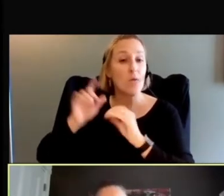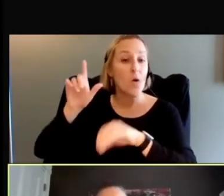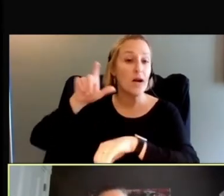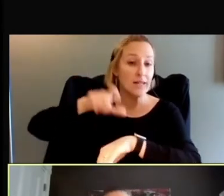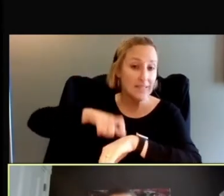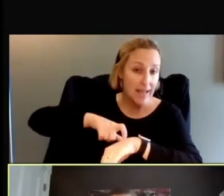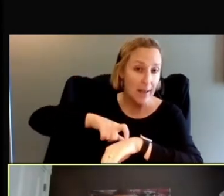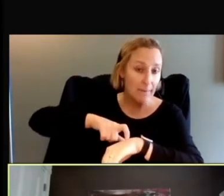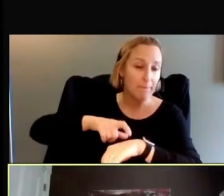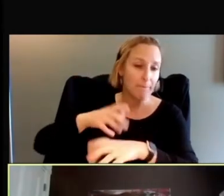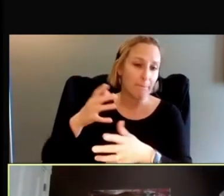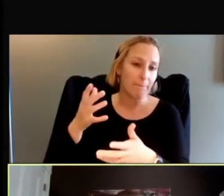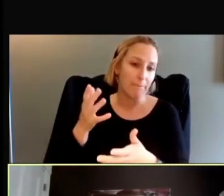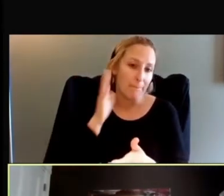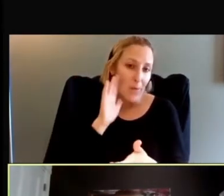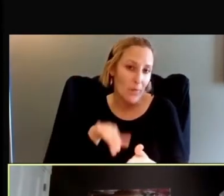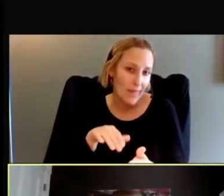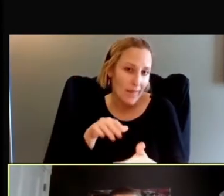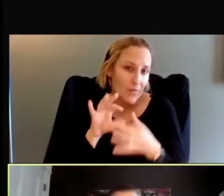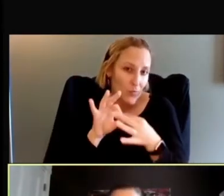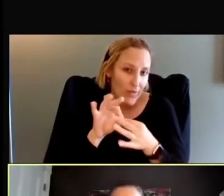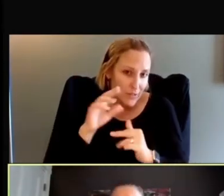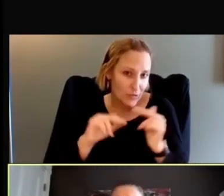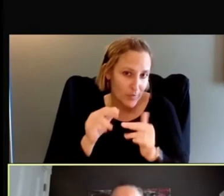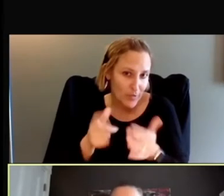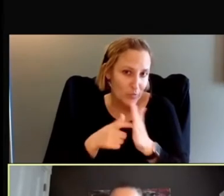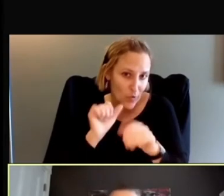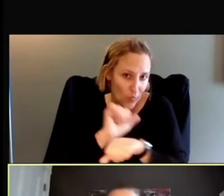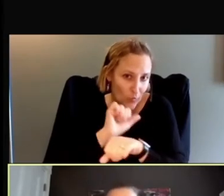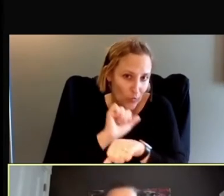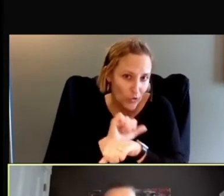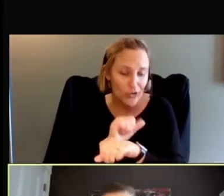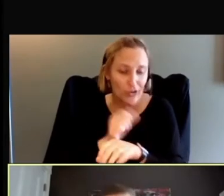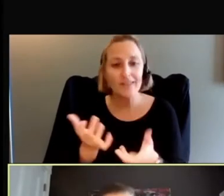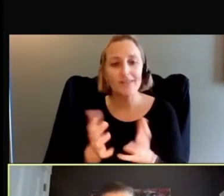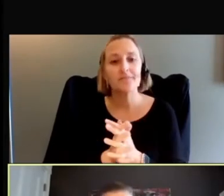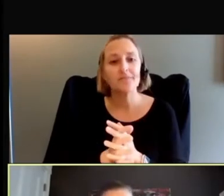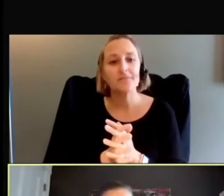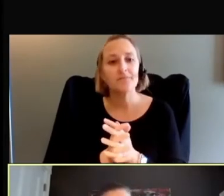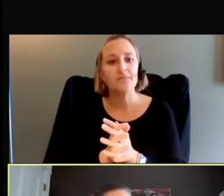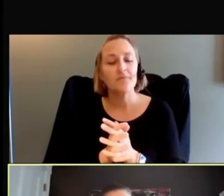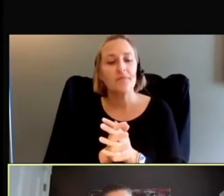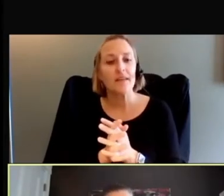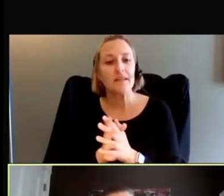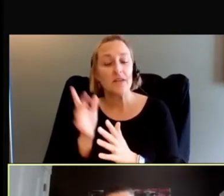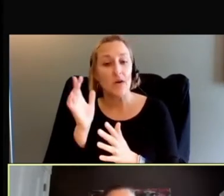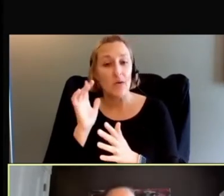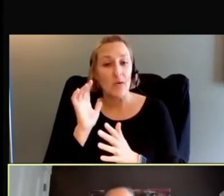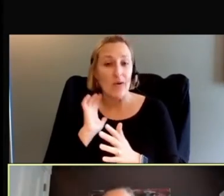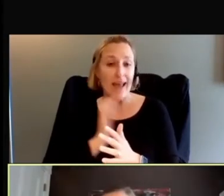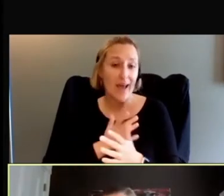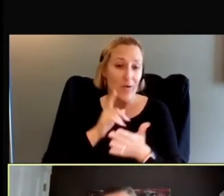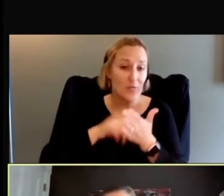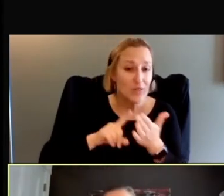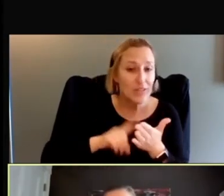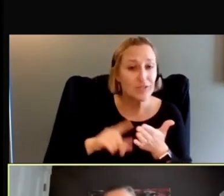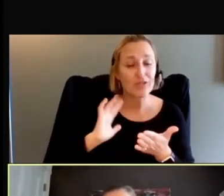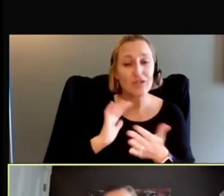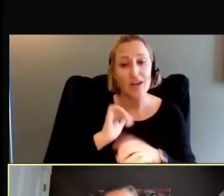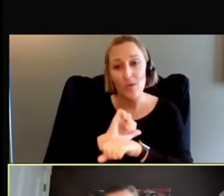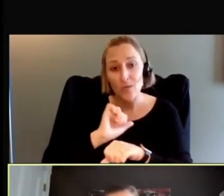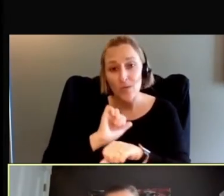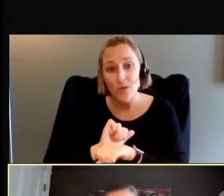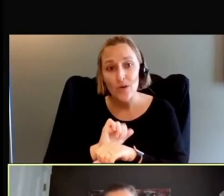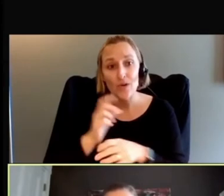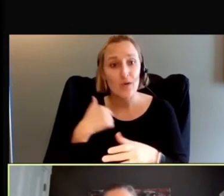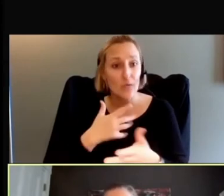well, we all know in real life, relationship building takes work, right? But just in terms of our research and the work we want to do in, you know, to